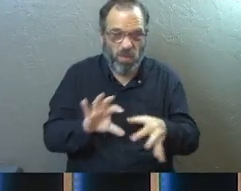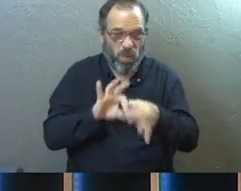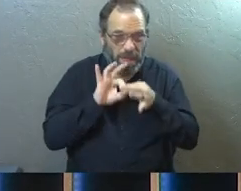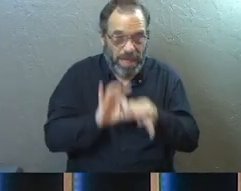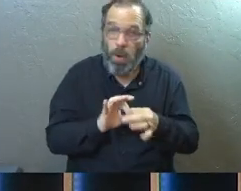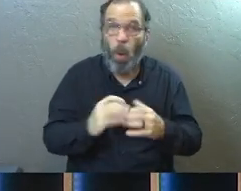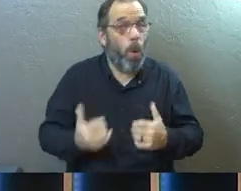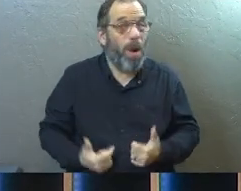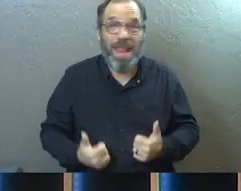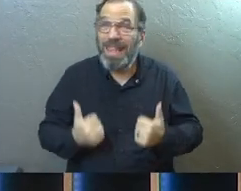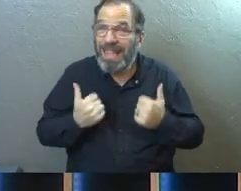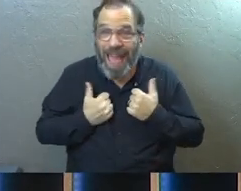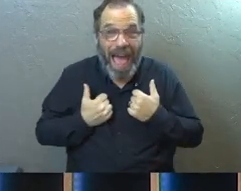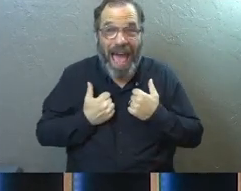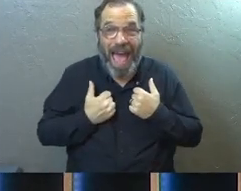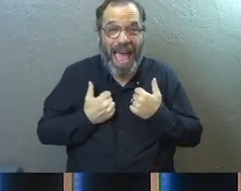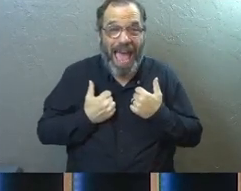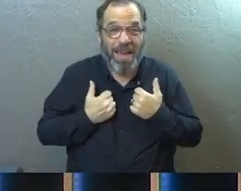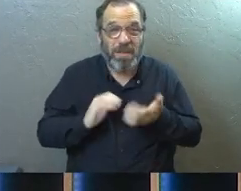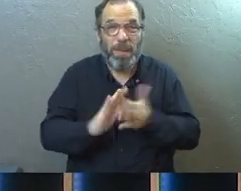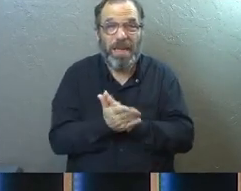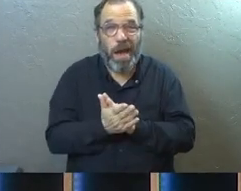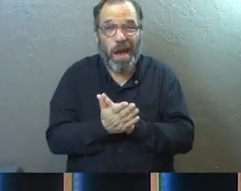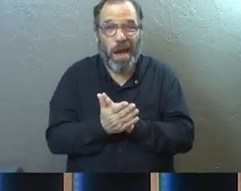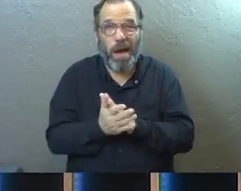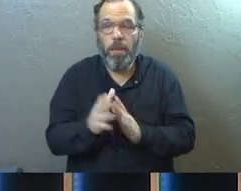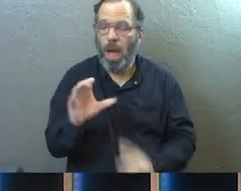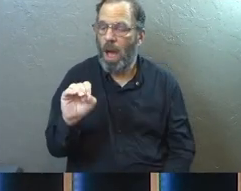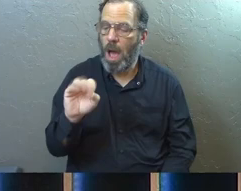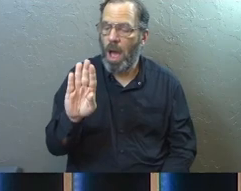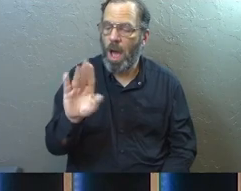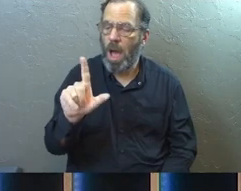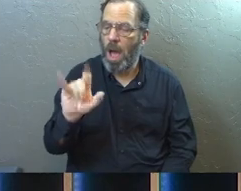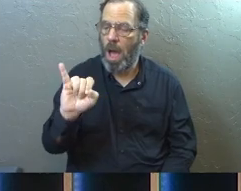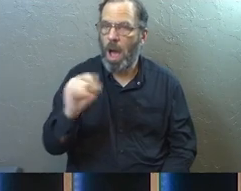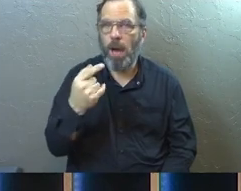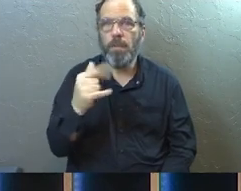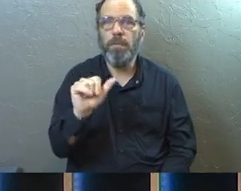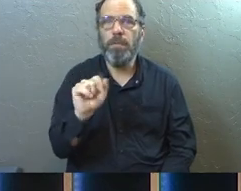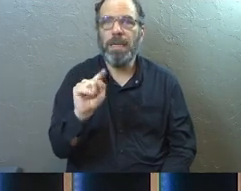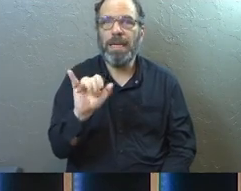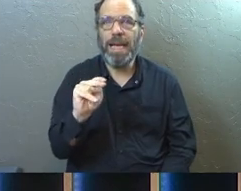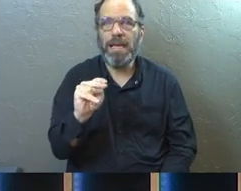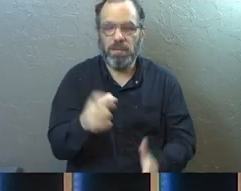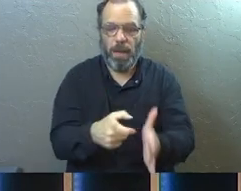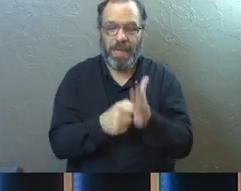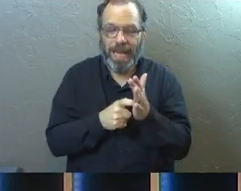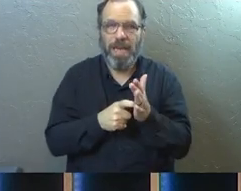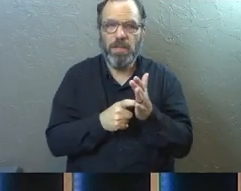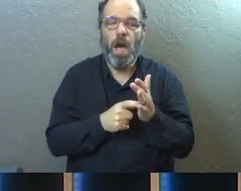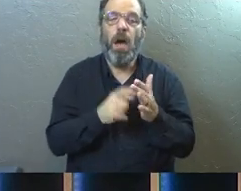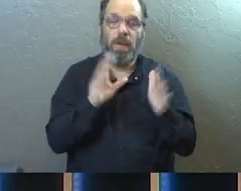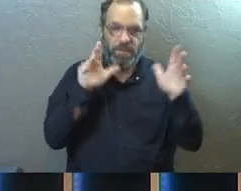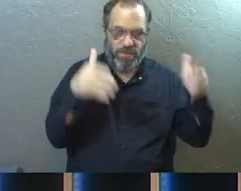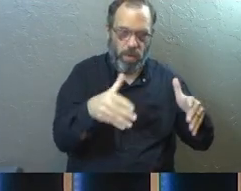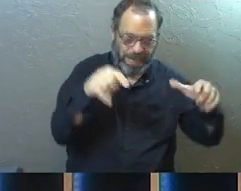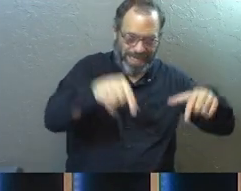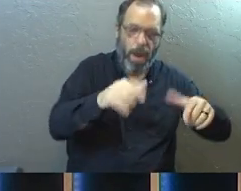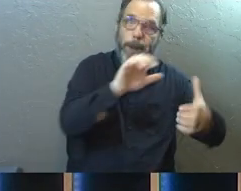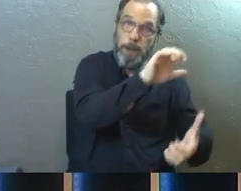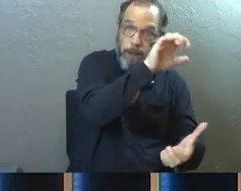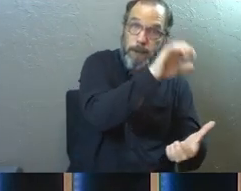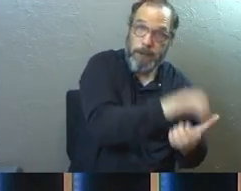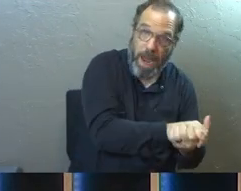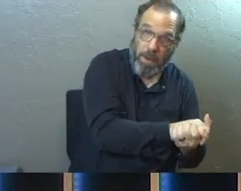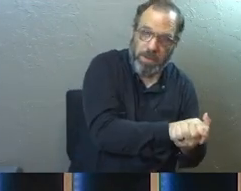life in general to just be obligation. We're going to be zooming in a lot on marriage today for sure, but also there's a lot of conversation